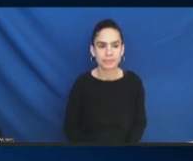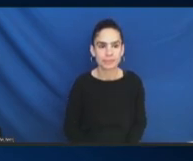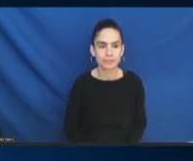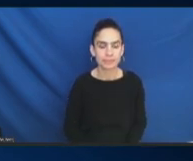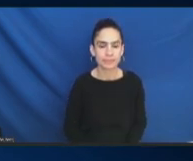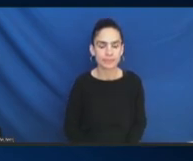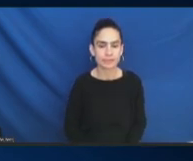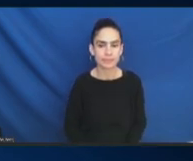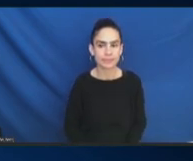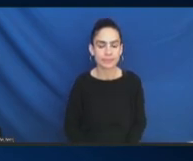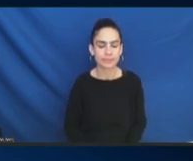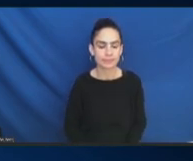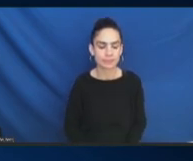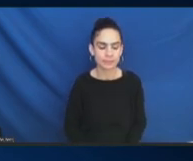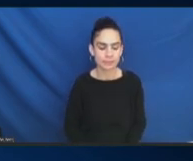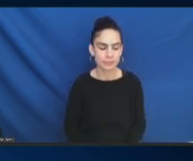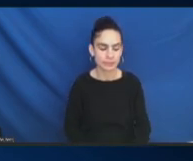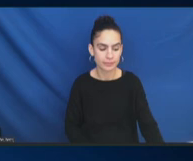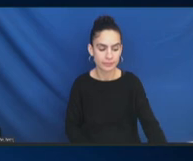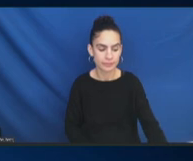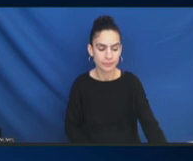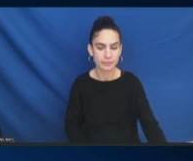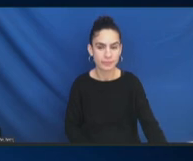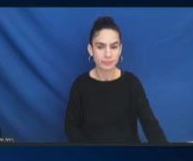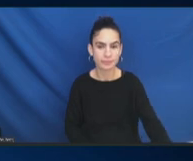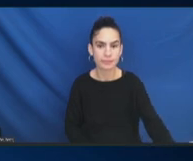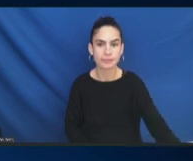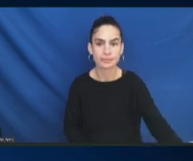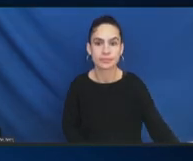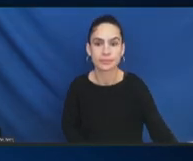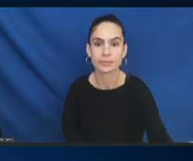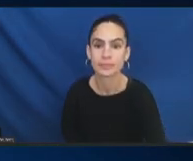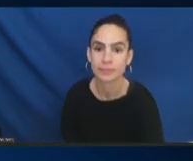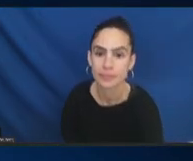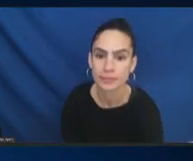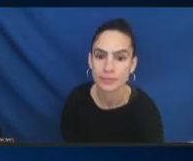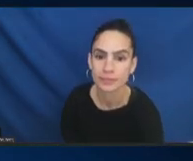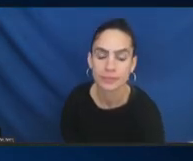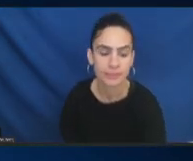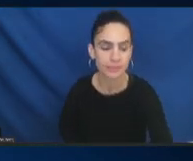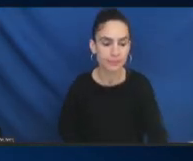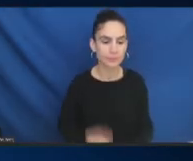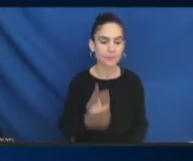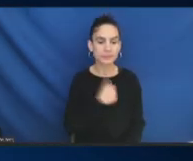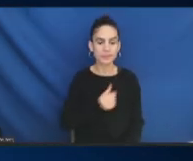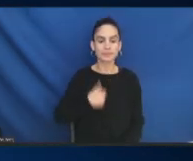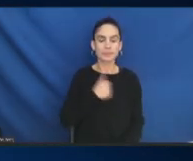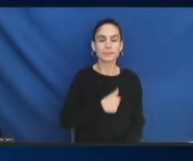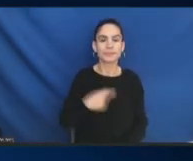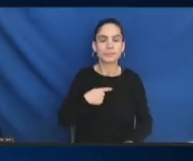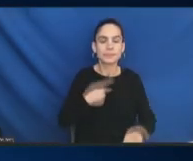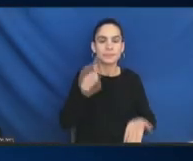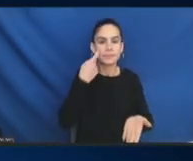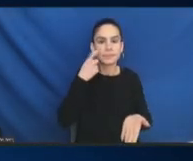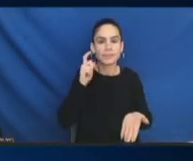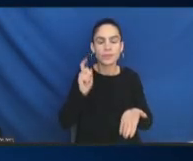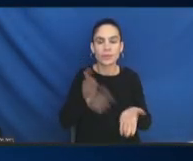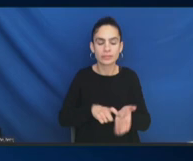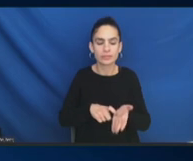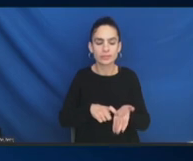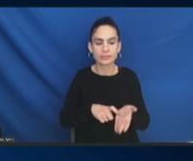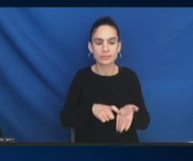Simon, too. Oh, Simon. Sorry, Simon. I don't see your hand up, so I see you're trying to put your hand up. If you can use